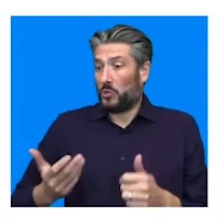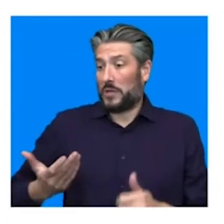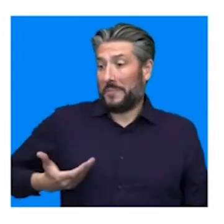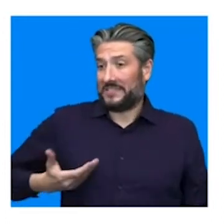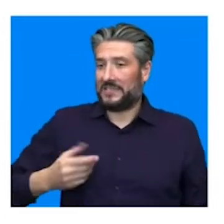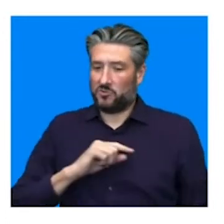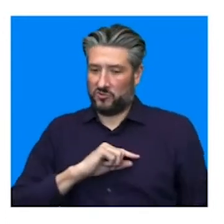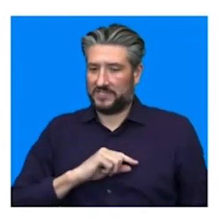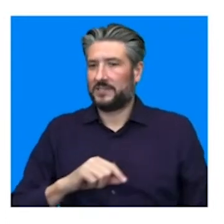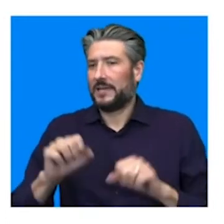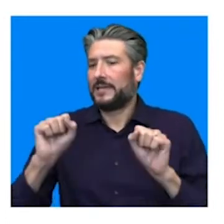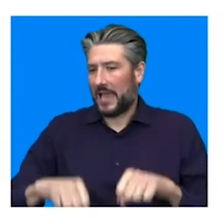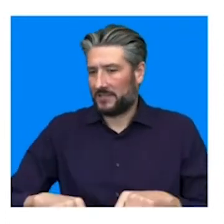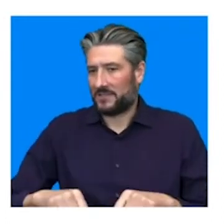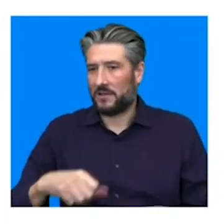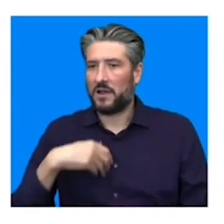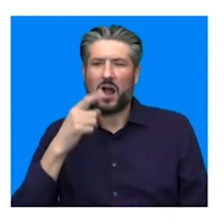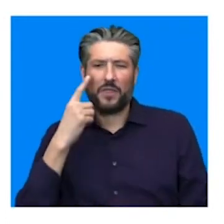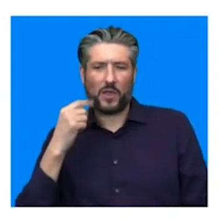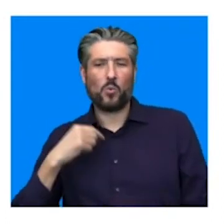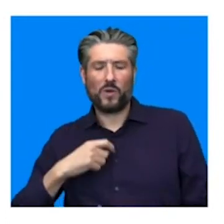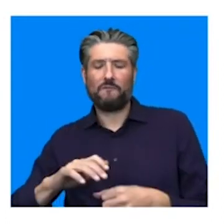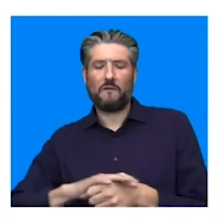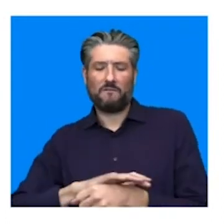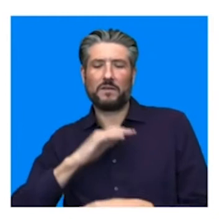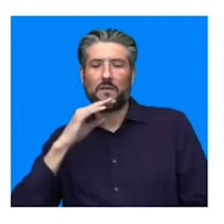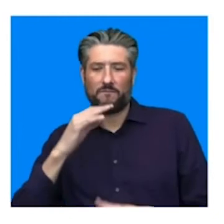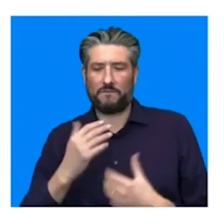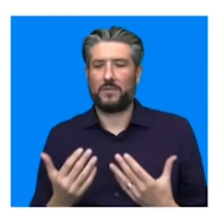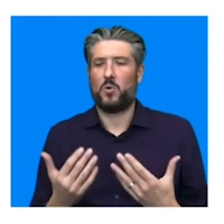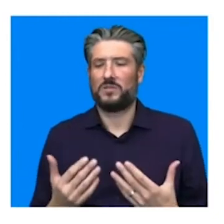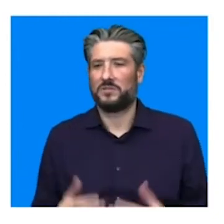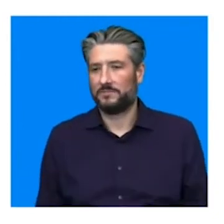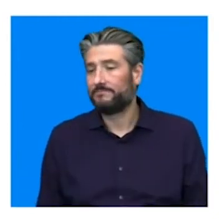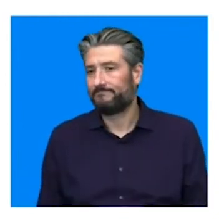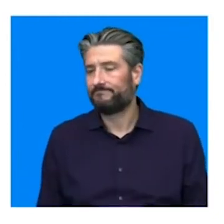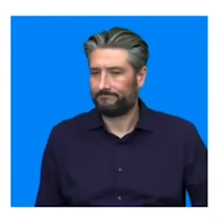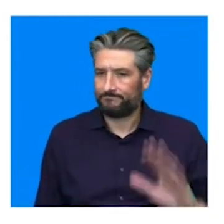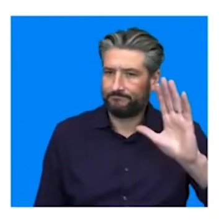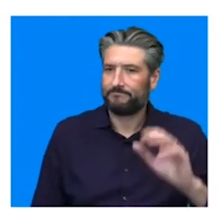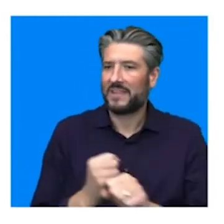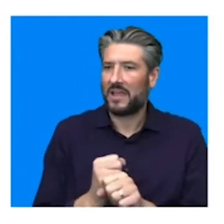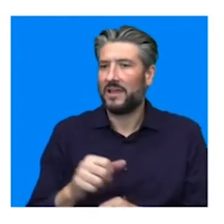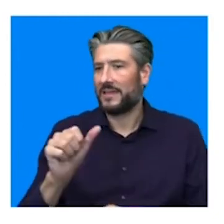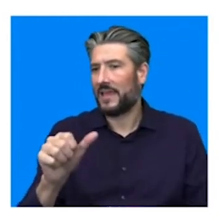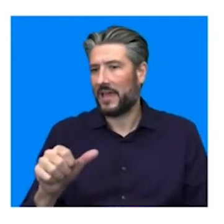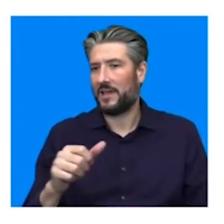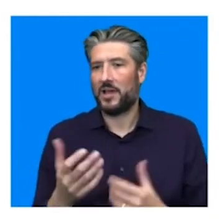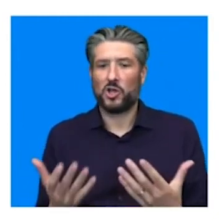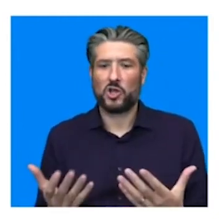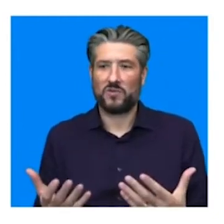covered the languages that we serve currently. Yeah, we currently do, I think, as an organisation,